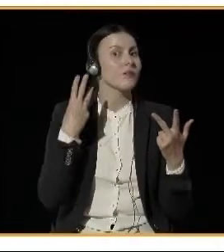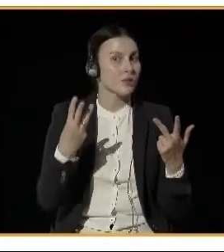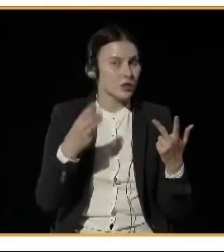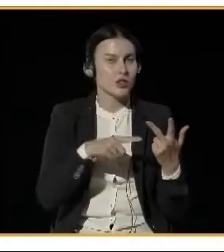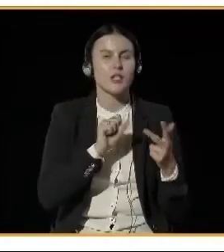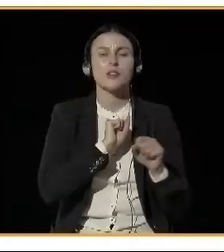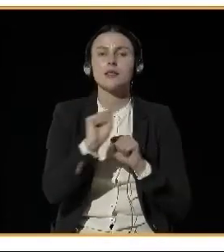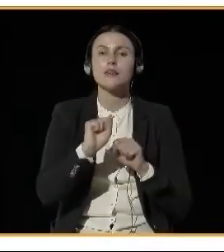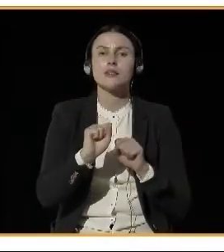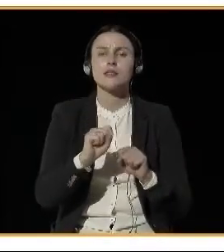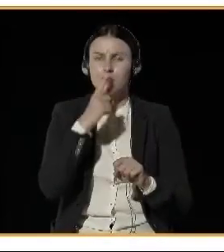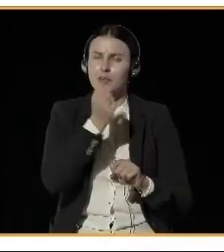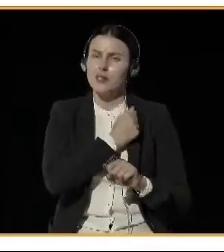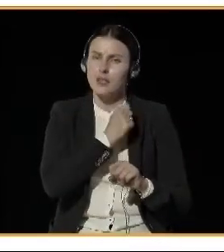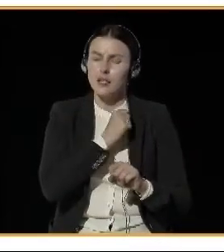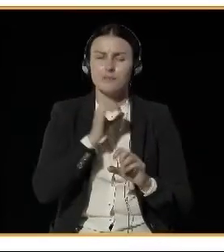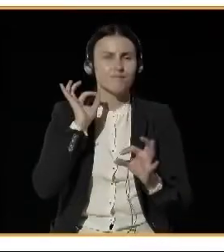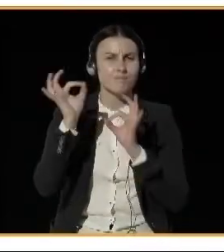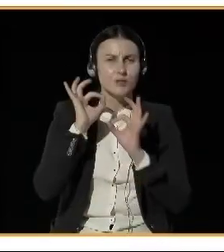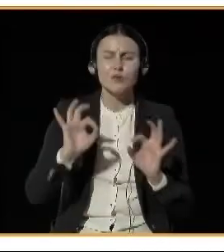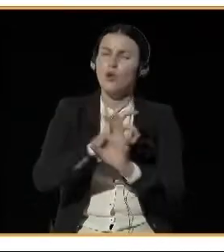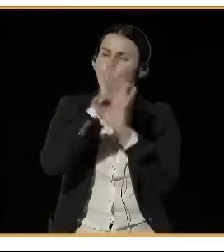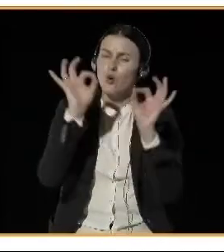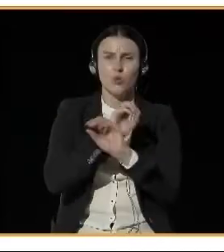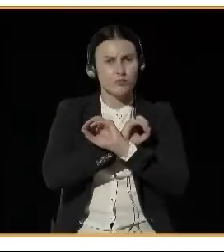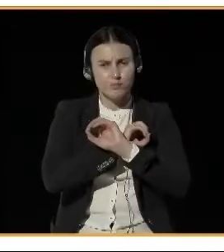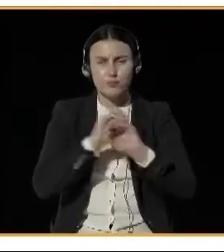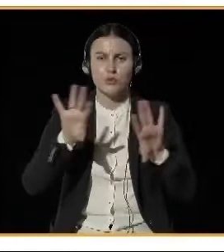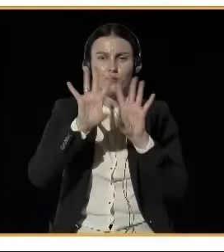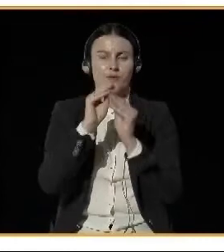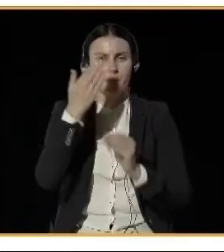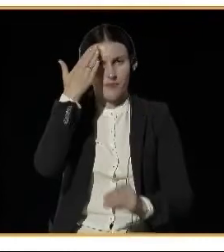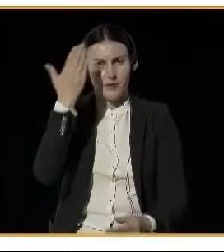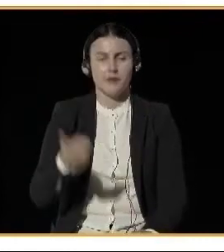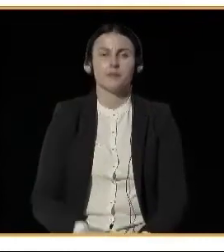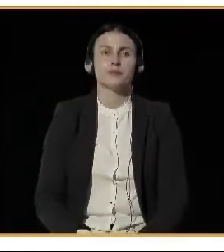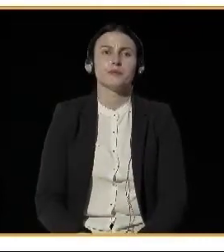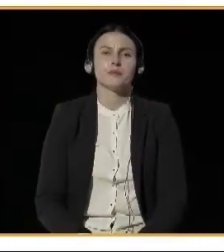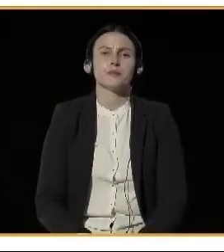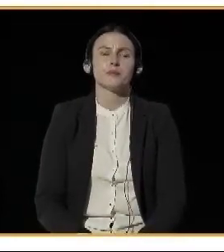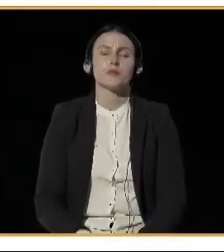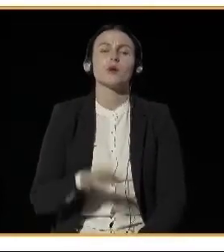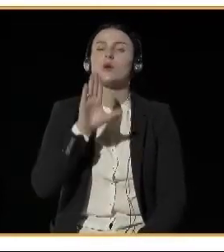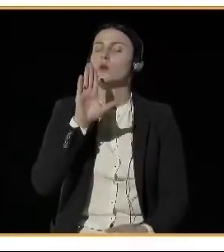to the public, because raising social awareness